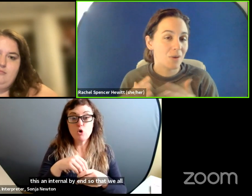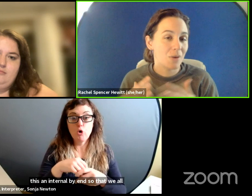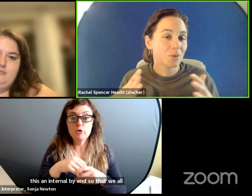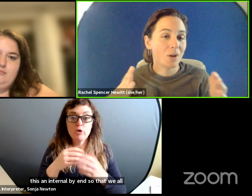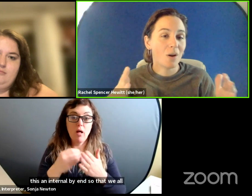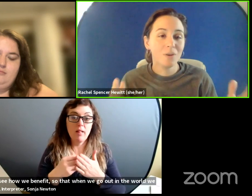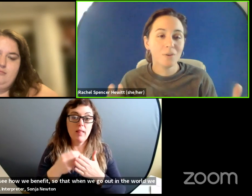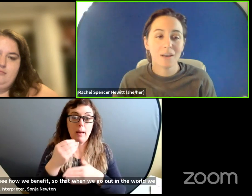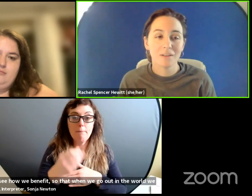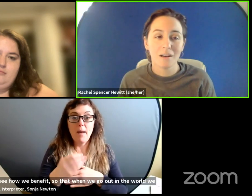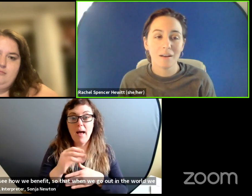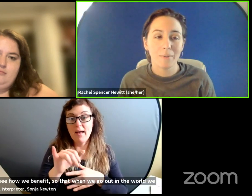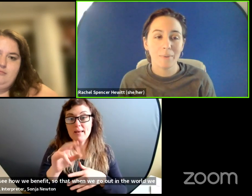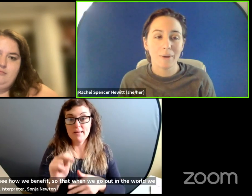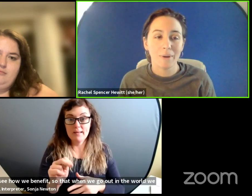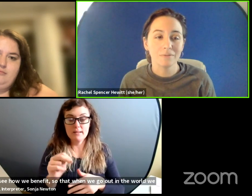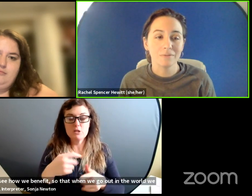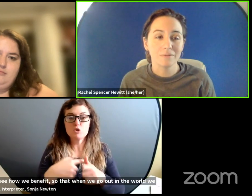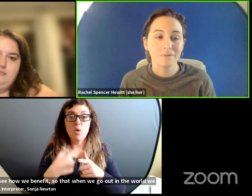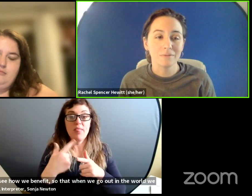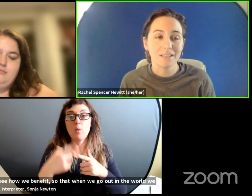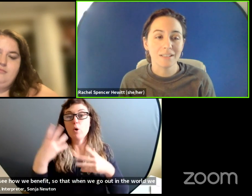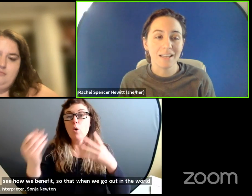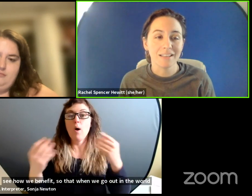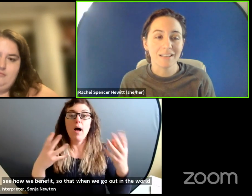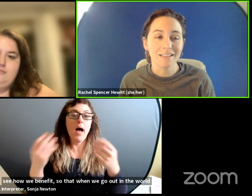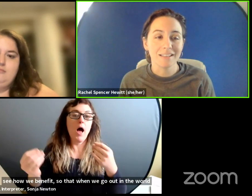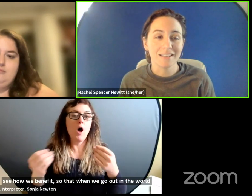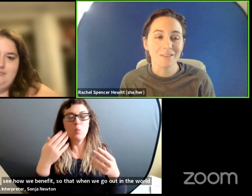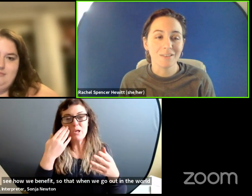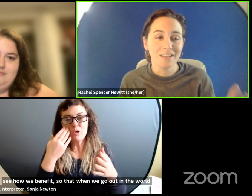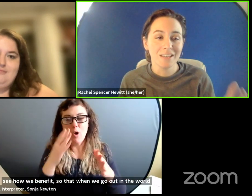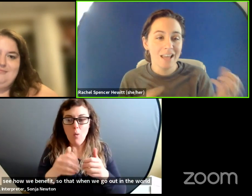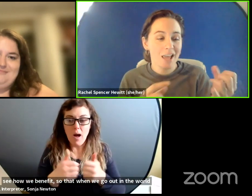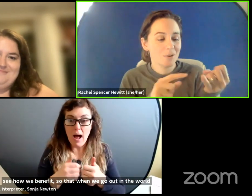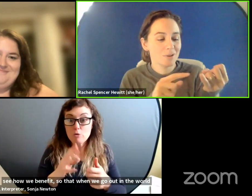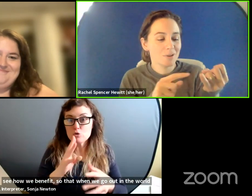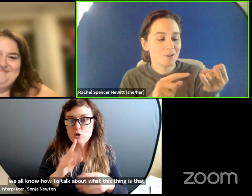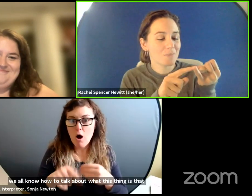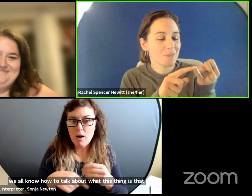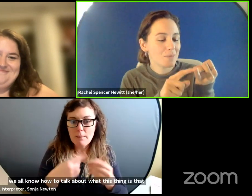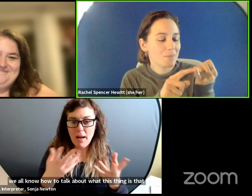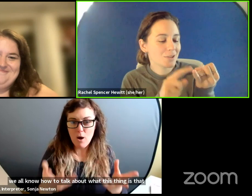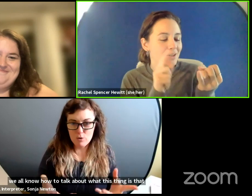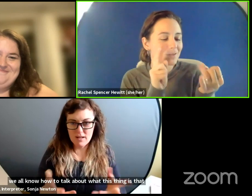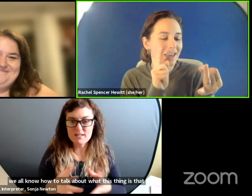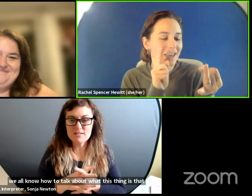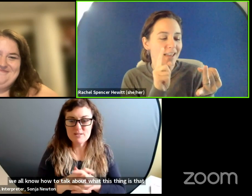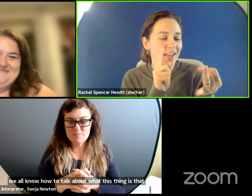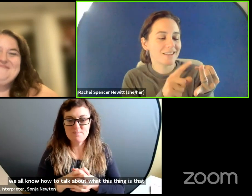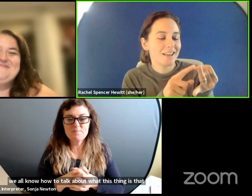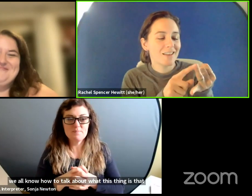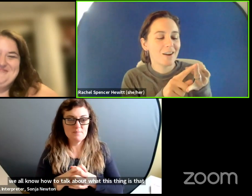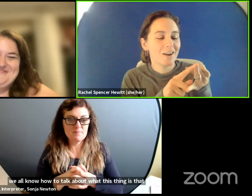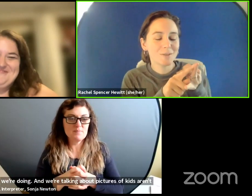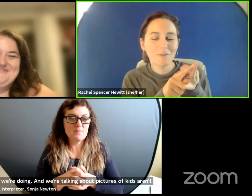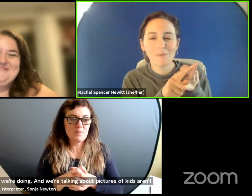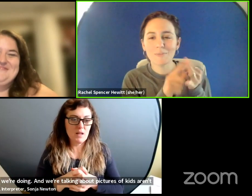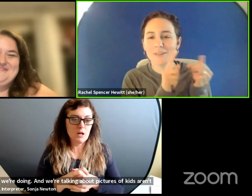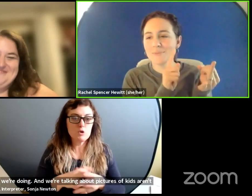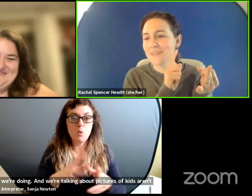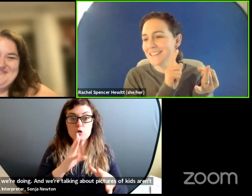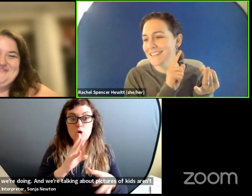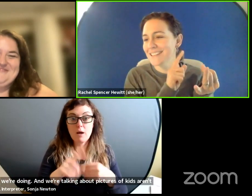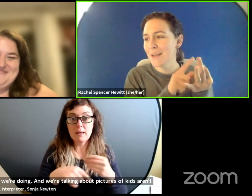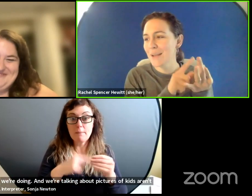go out in the world, we all know how to talk about what this thing is that we're doing. And when you're talking about pictures of kids, artists with family